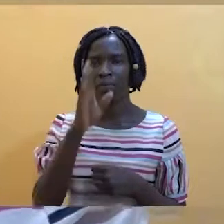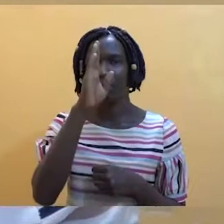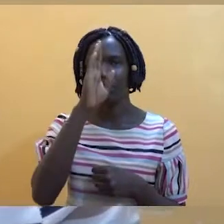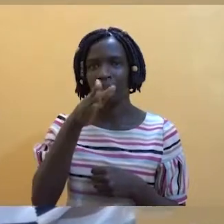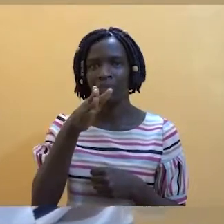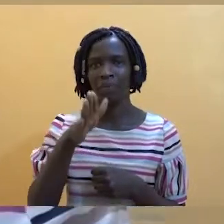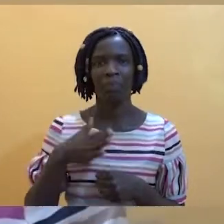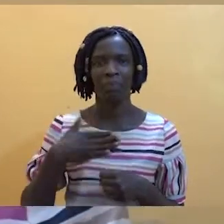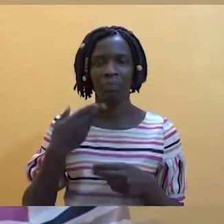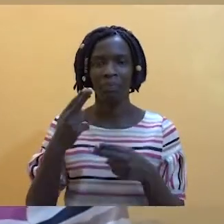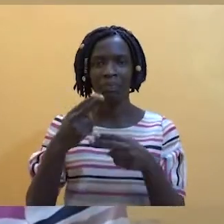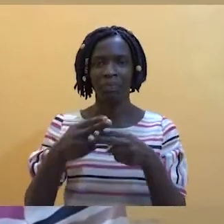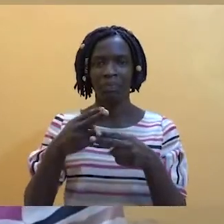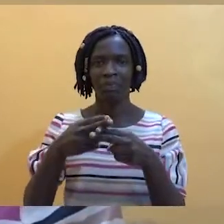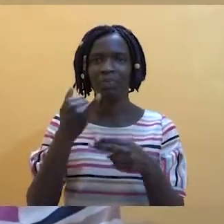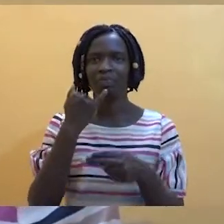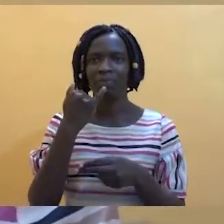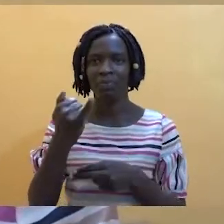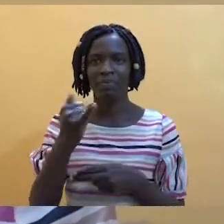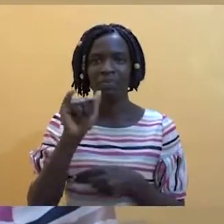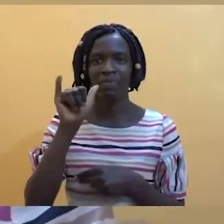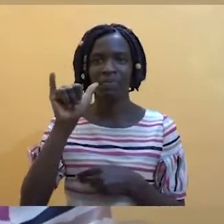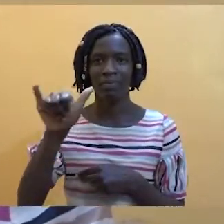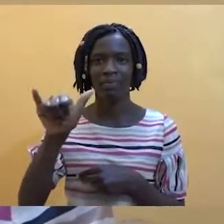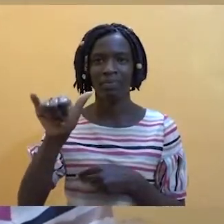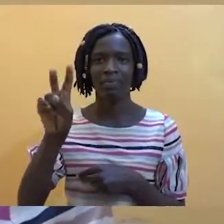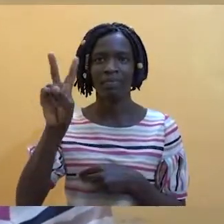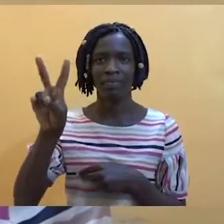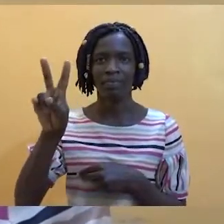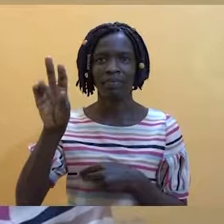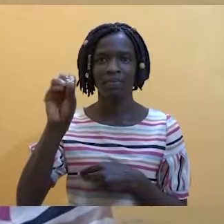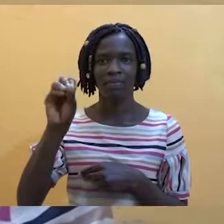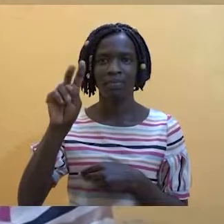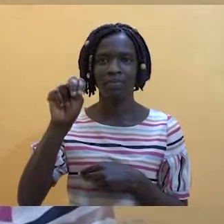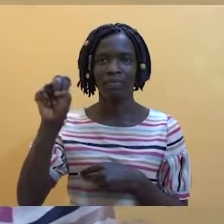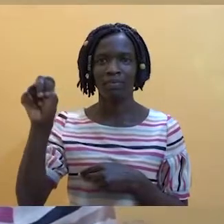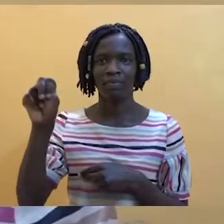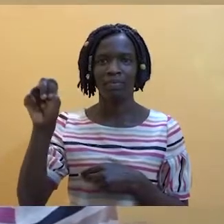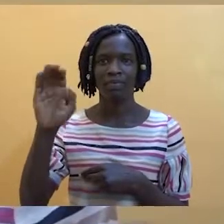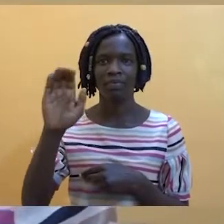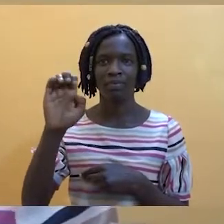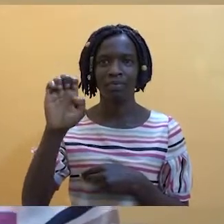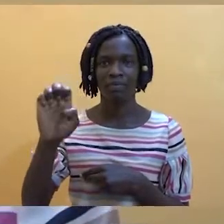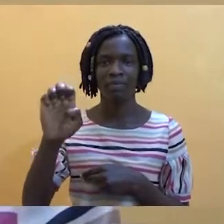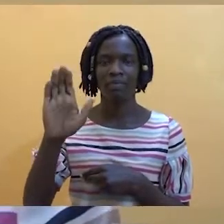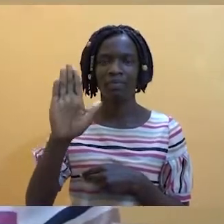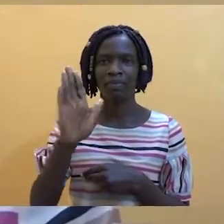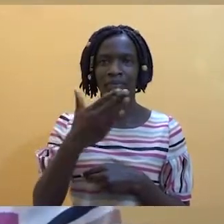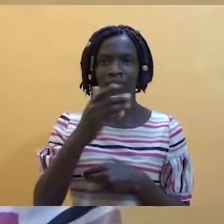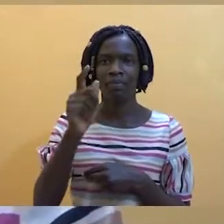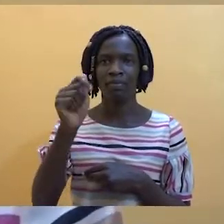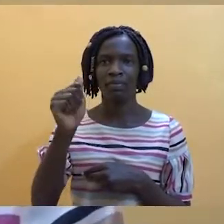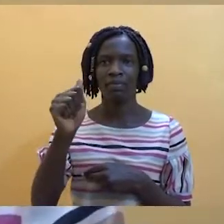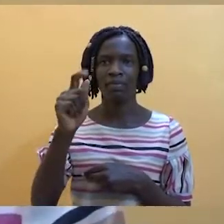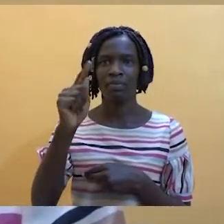Hi everyone, I'm Yvonne Atena Mugela, a student at Masenya University,